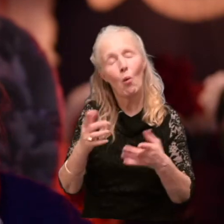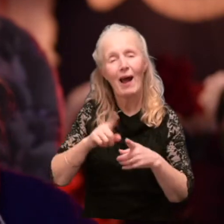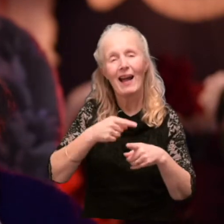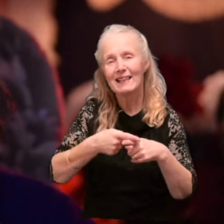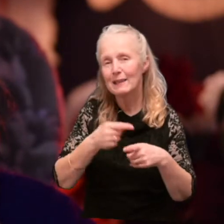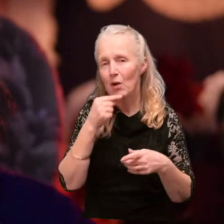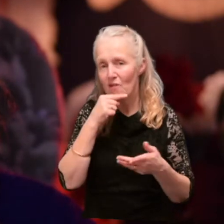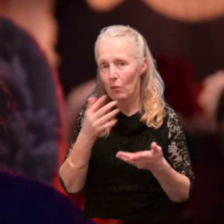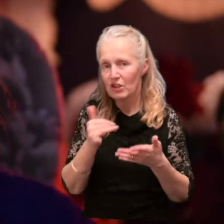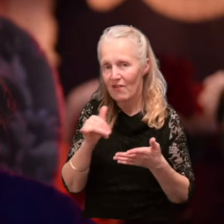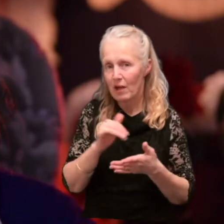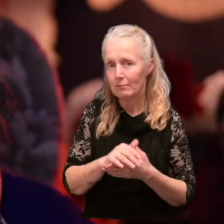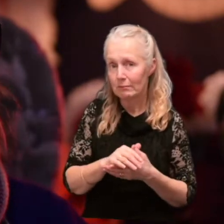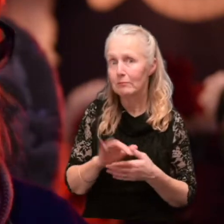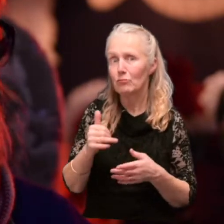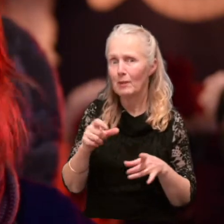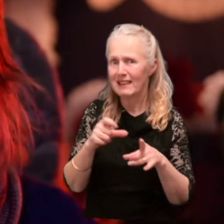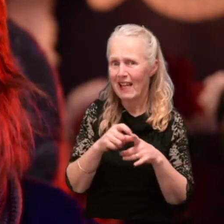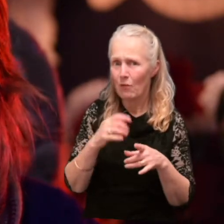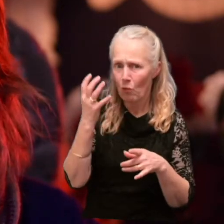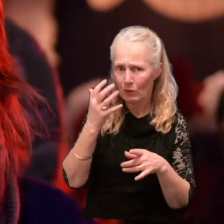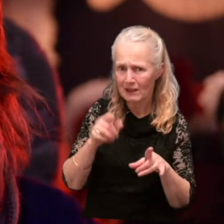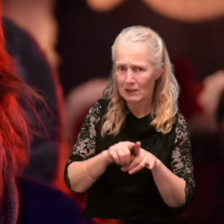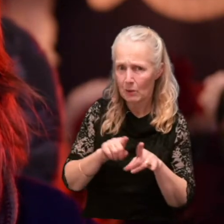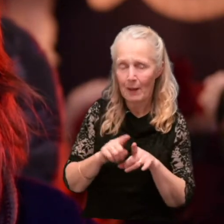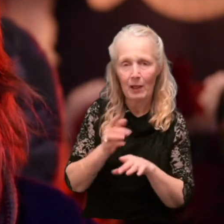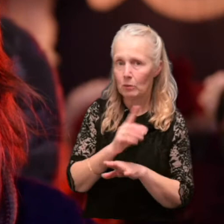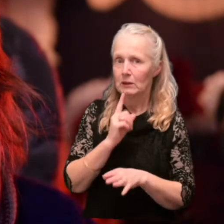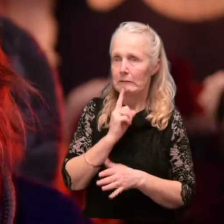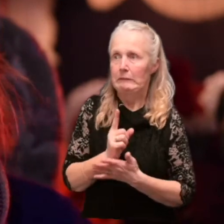I guess Dave worries about that too. Though he'd never admit it.